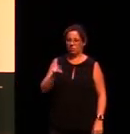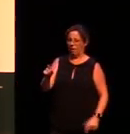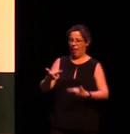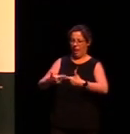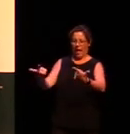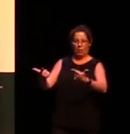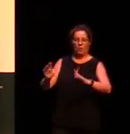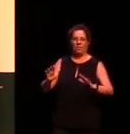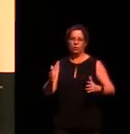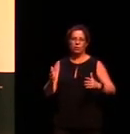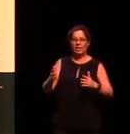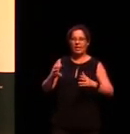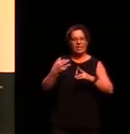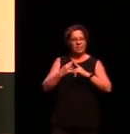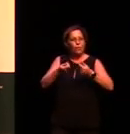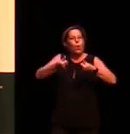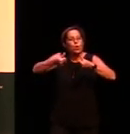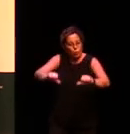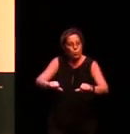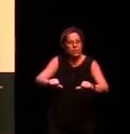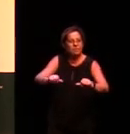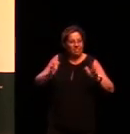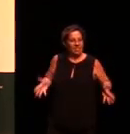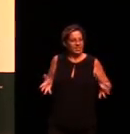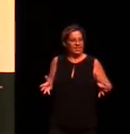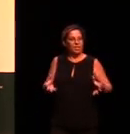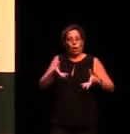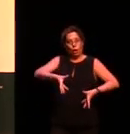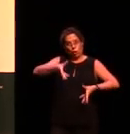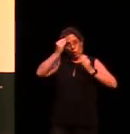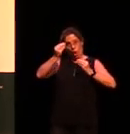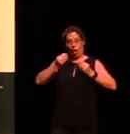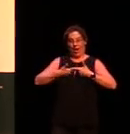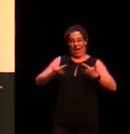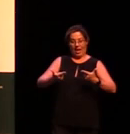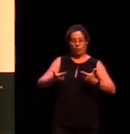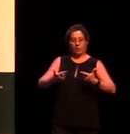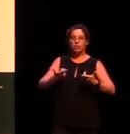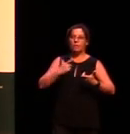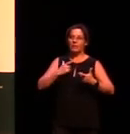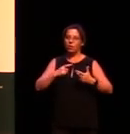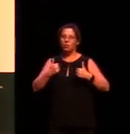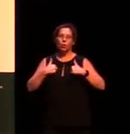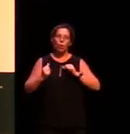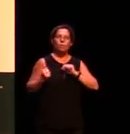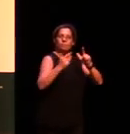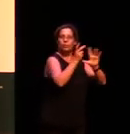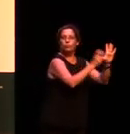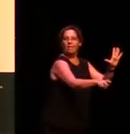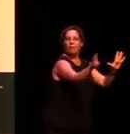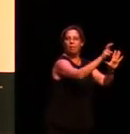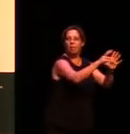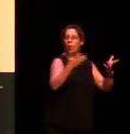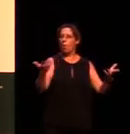as purely utilitarian. So, you learn a language if there's a purpose for it. If you're going to go travelling or if you're going to